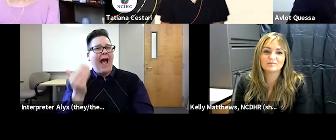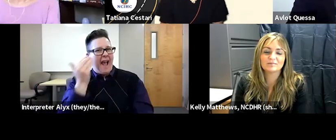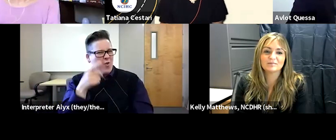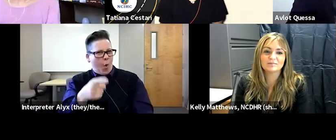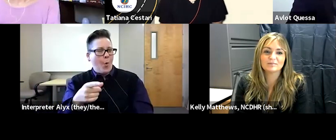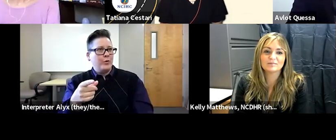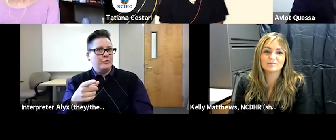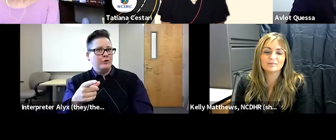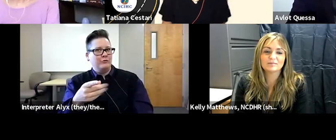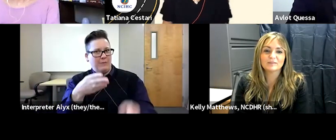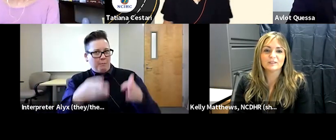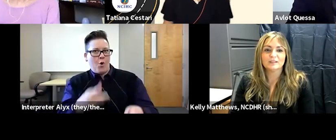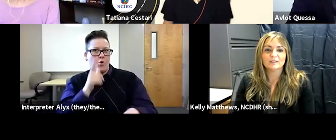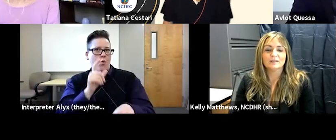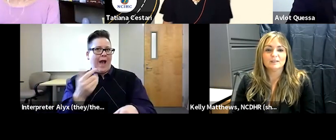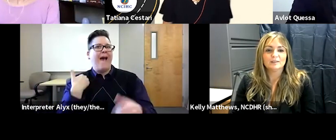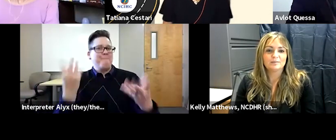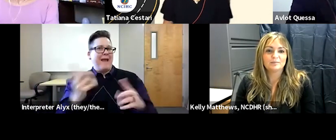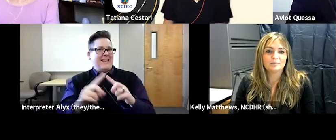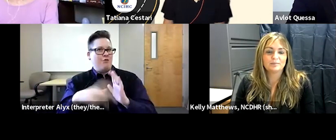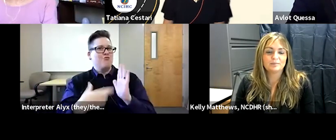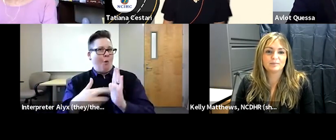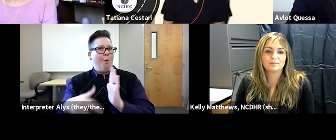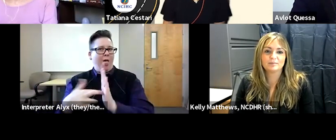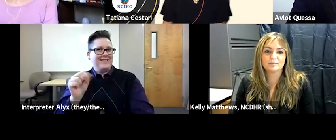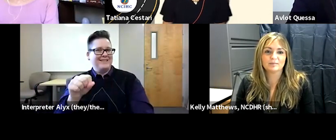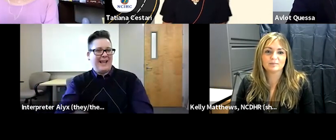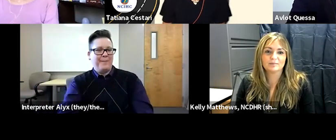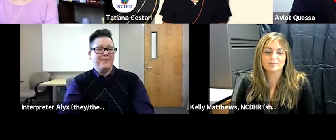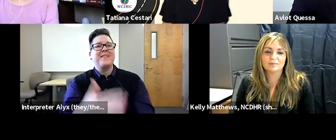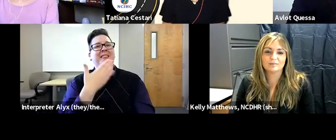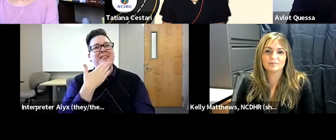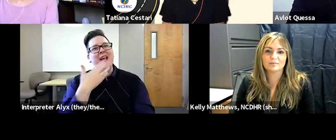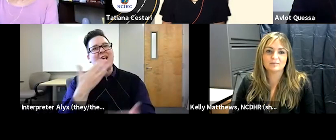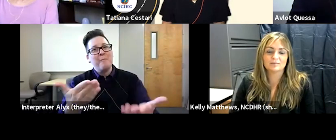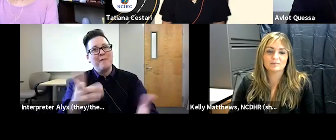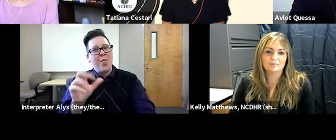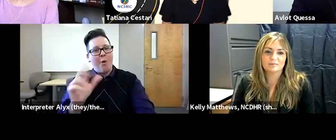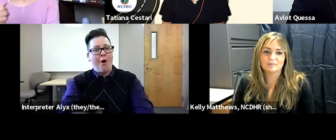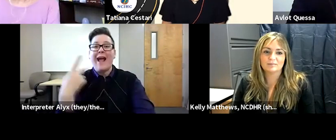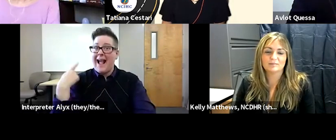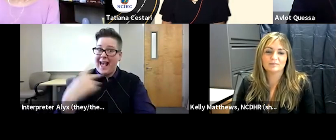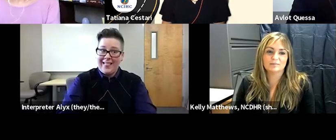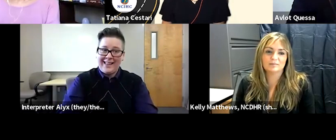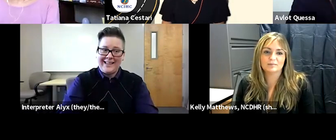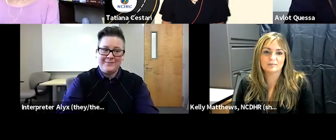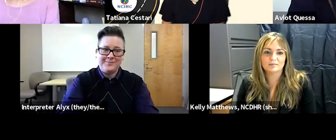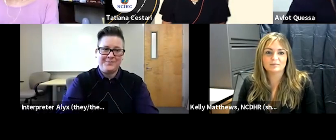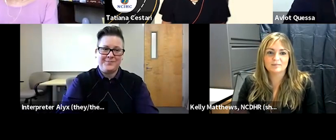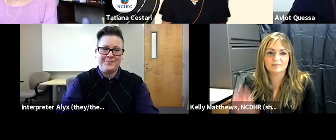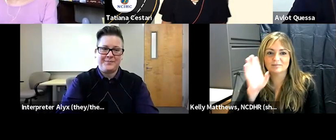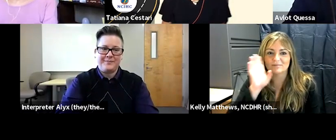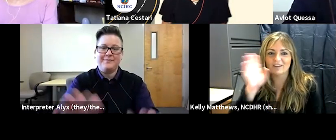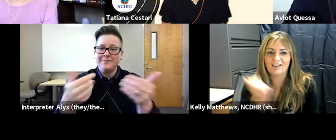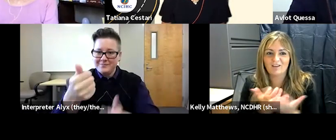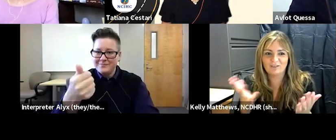as a person who wears multiple hats that's for sure thank you for being here laura kelly if you can please introduce yourself